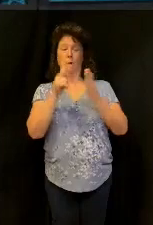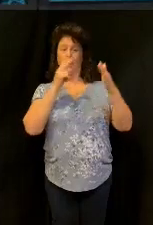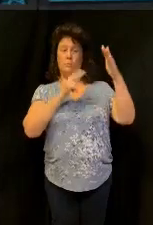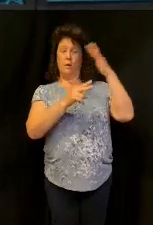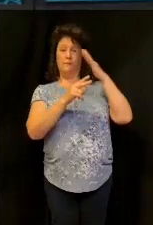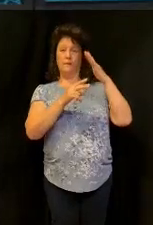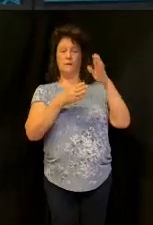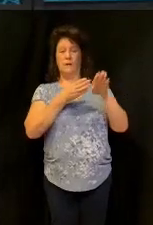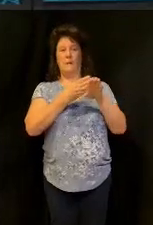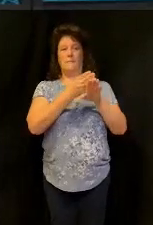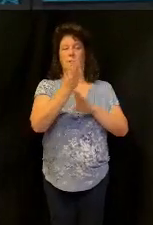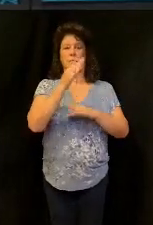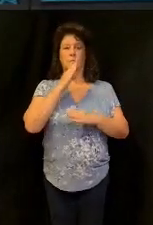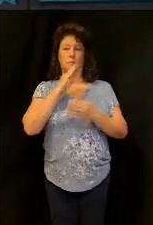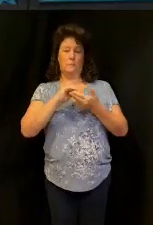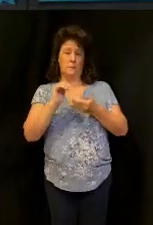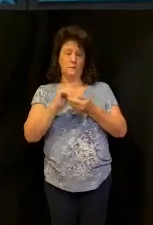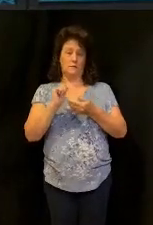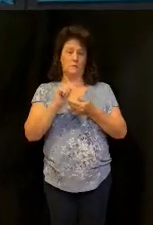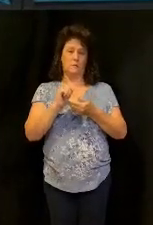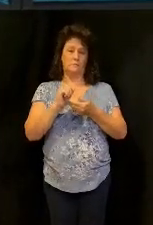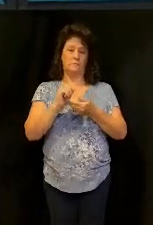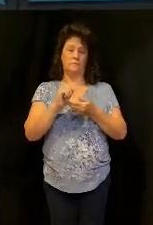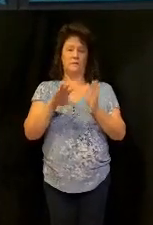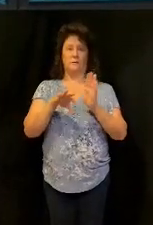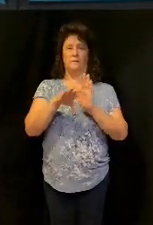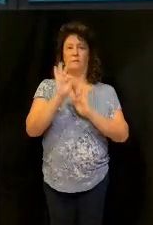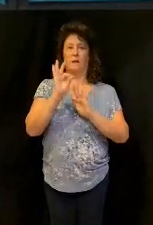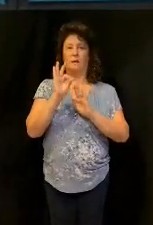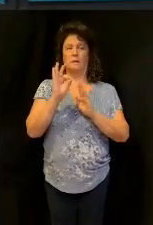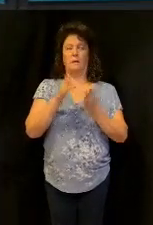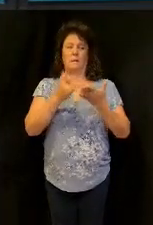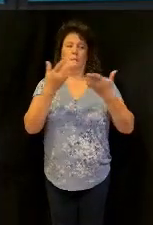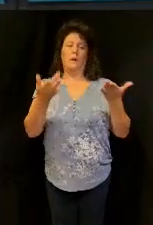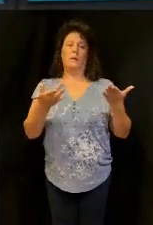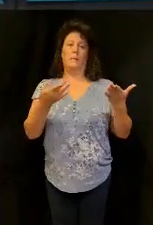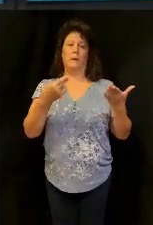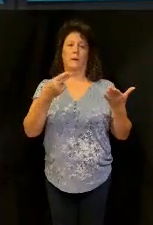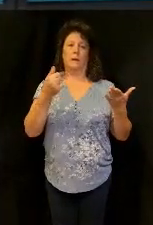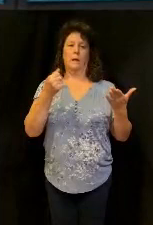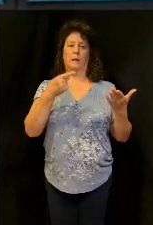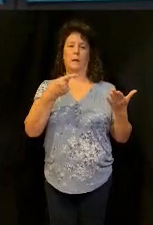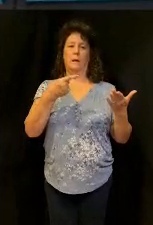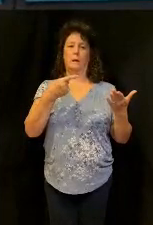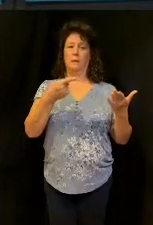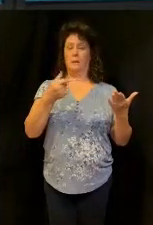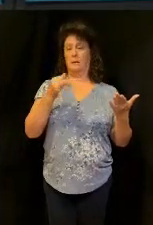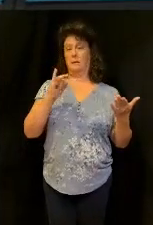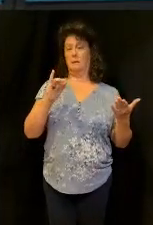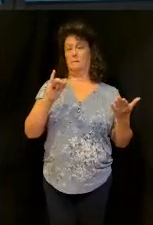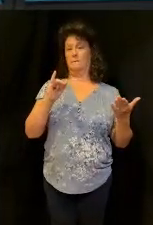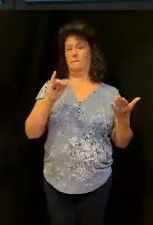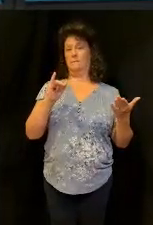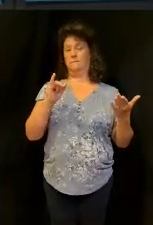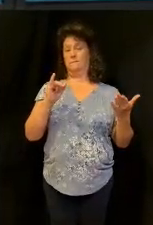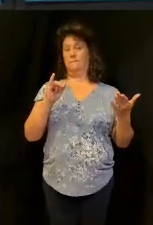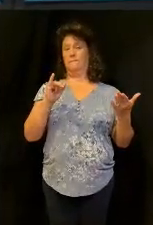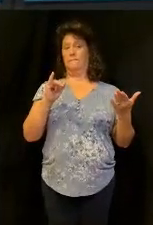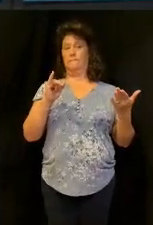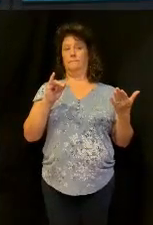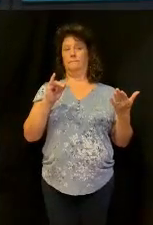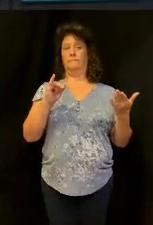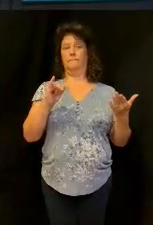these minor prophets, but we'll go there, if you can find it, and then I'll make some introductory remarks, and we'll get there in just a moment.